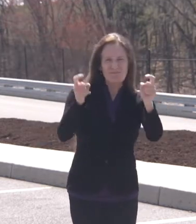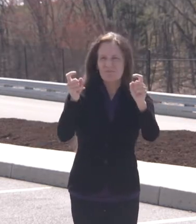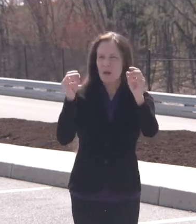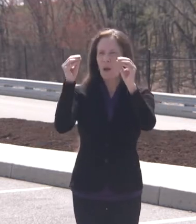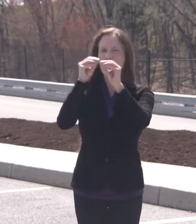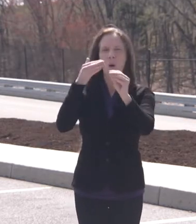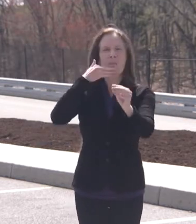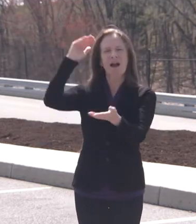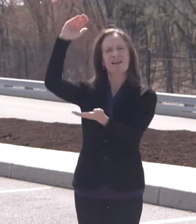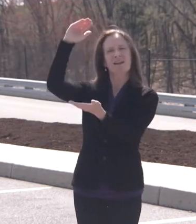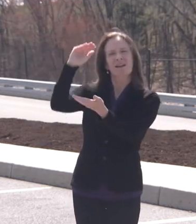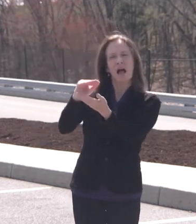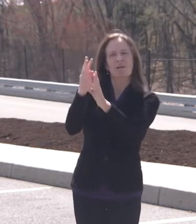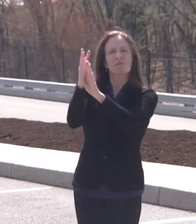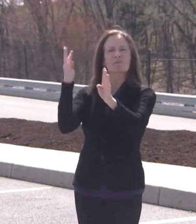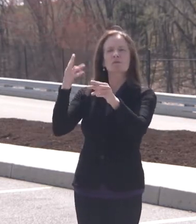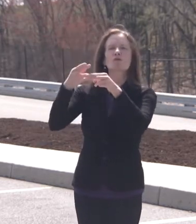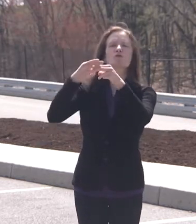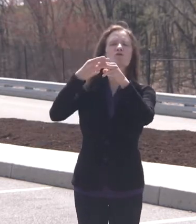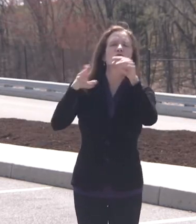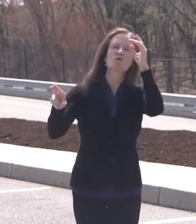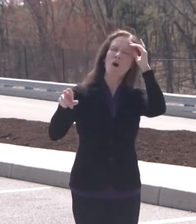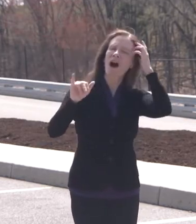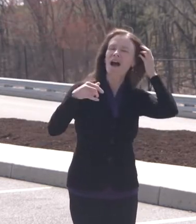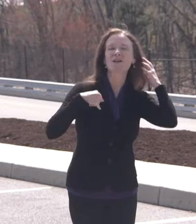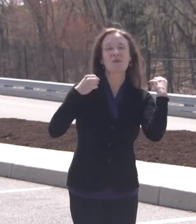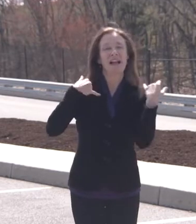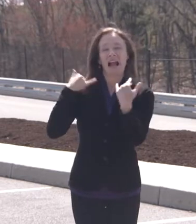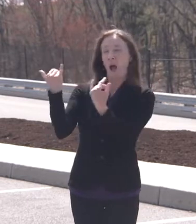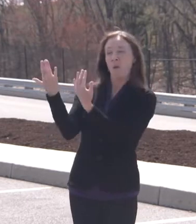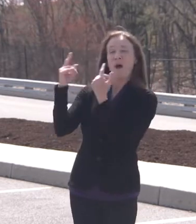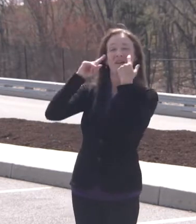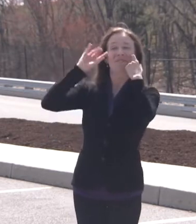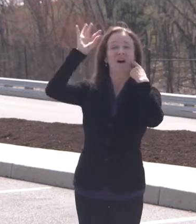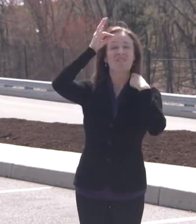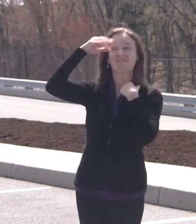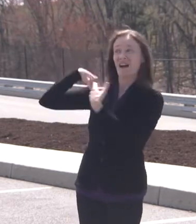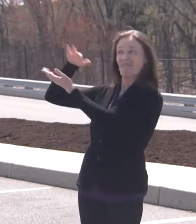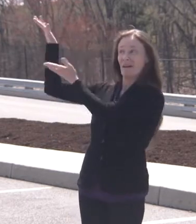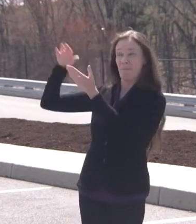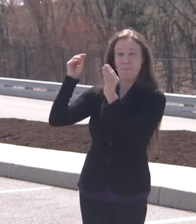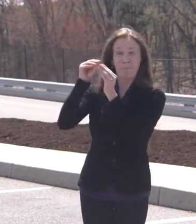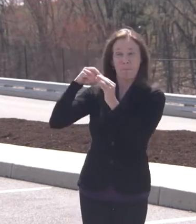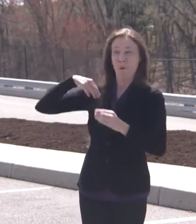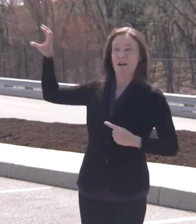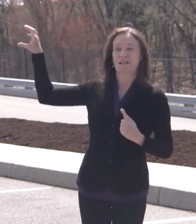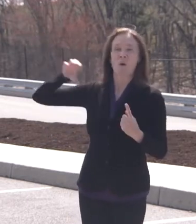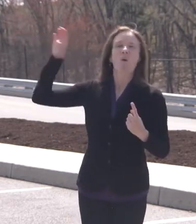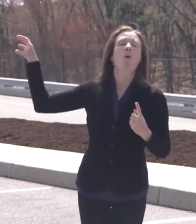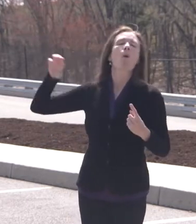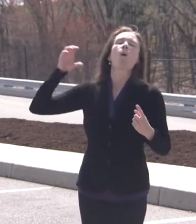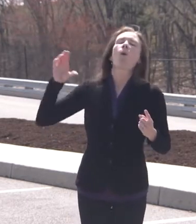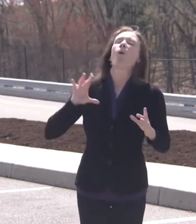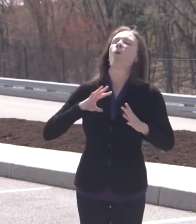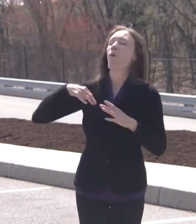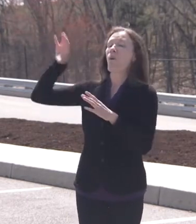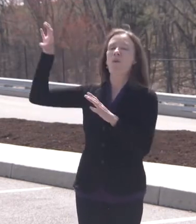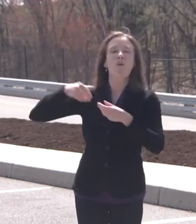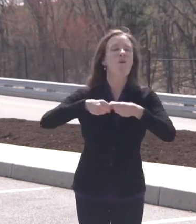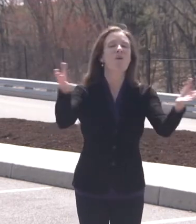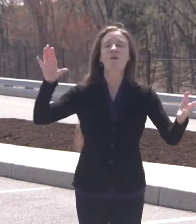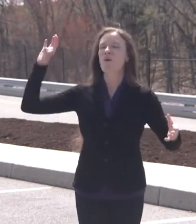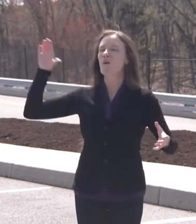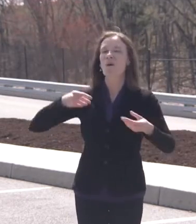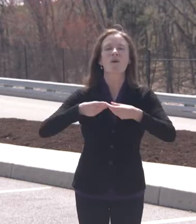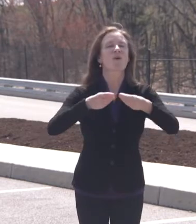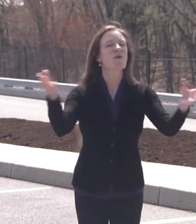So vaccine supply from the federal government just continues to increase, including at sites like this. And so